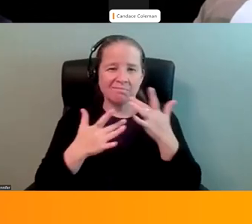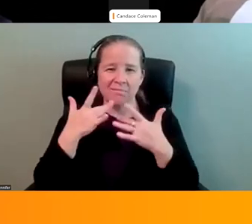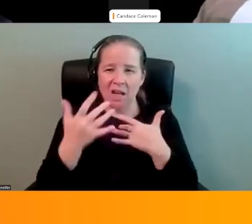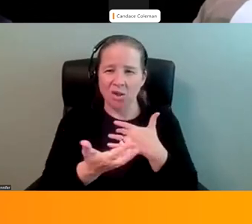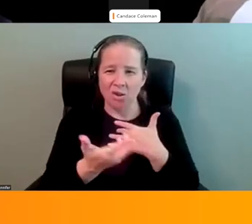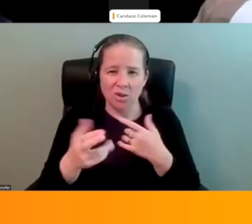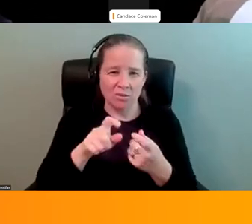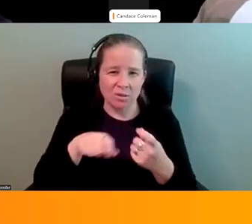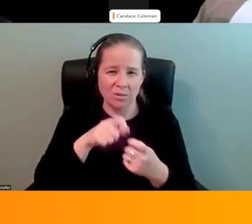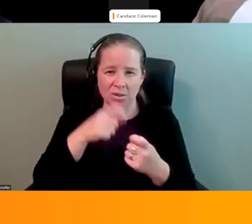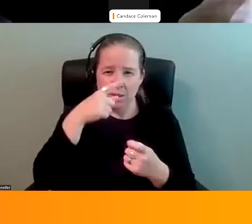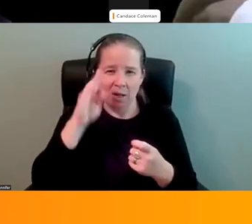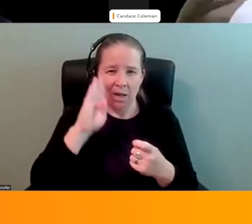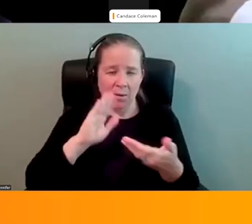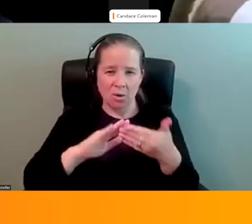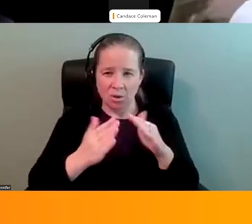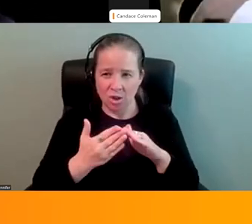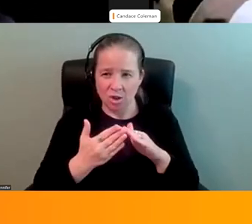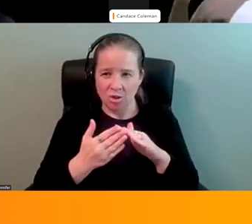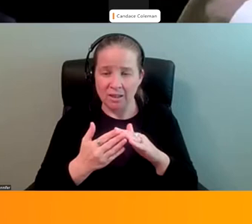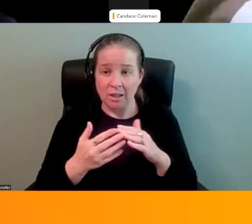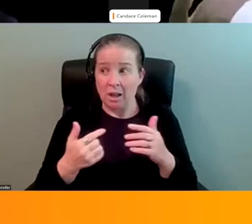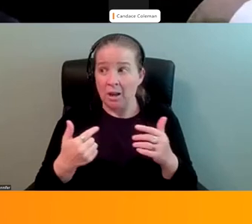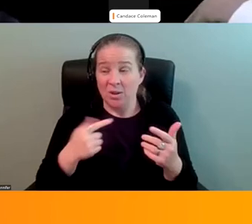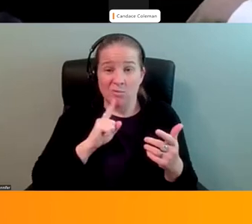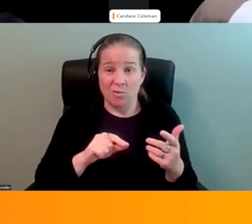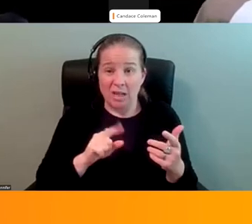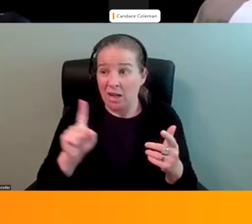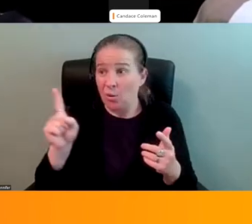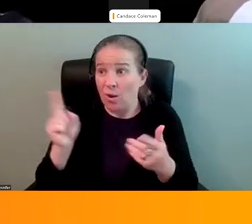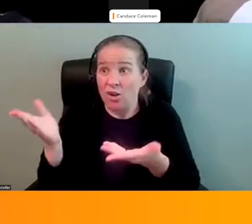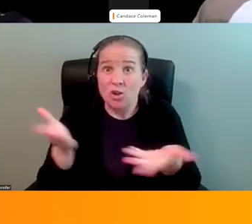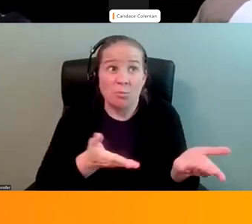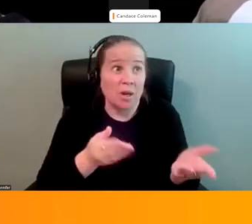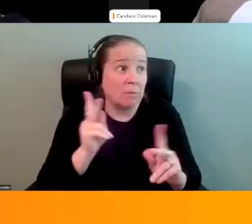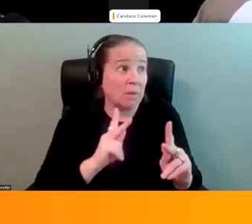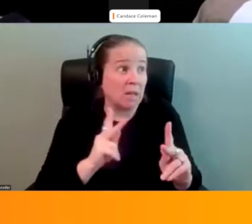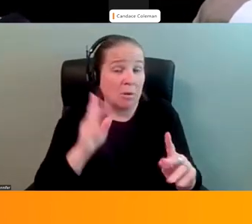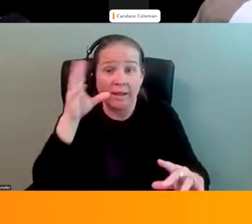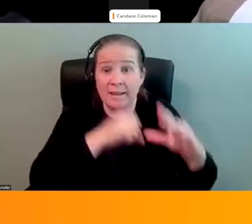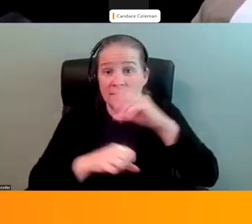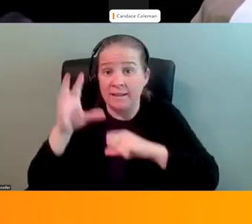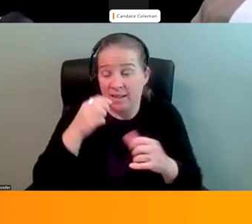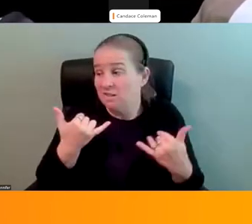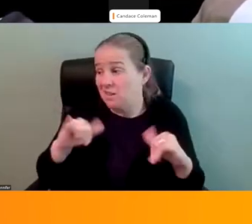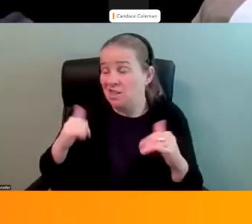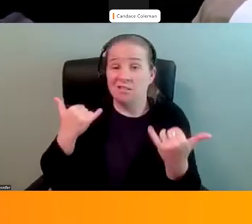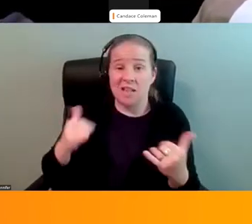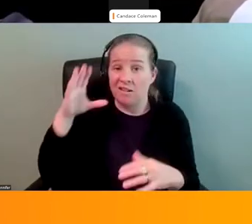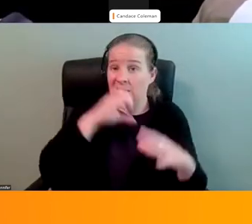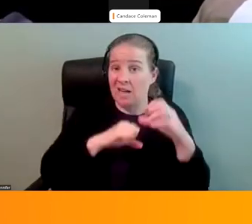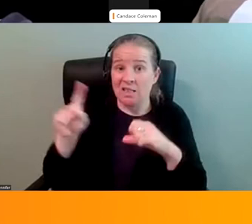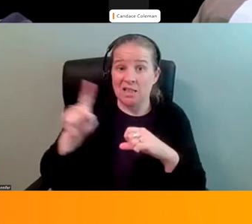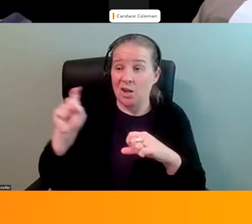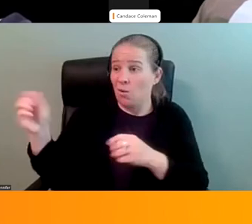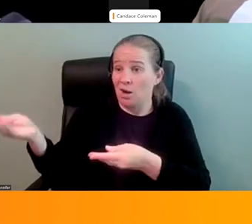in the black and brown communities. It was a guessing game as to where to take people. It's still a guessing game now, even today. And so